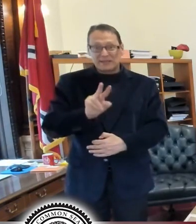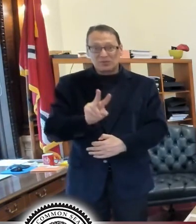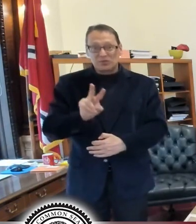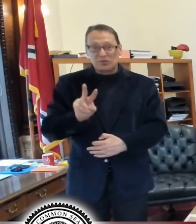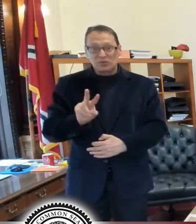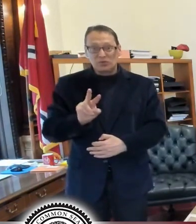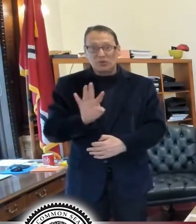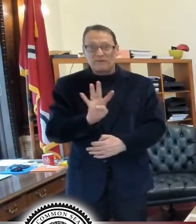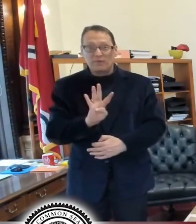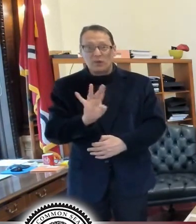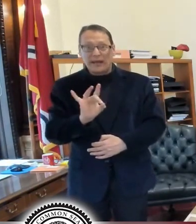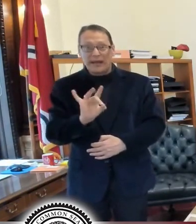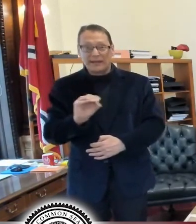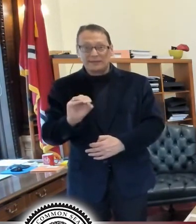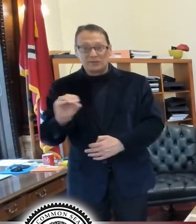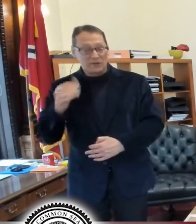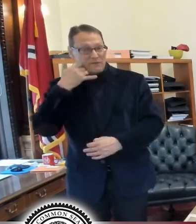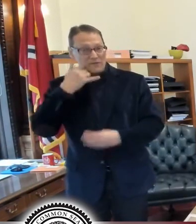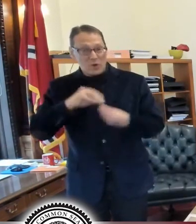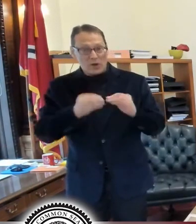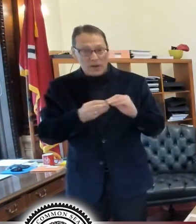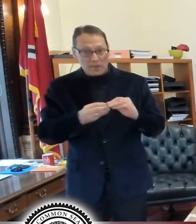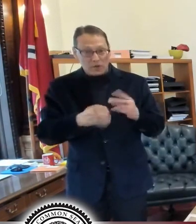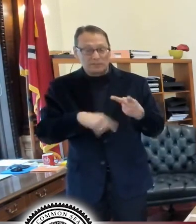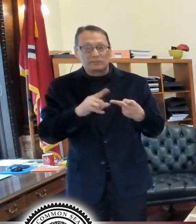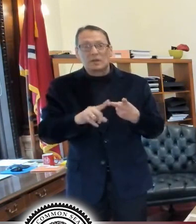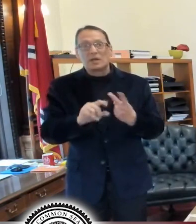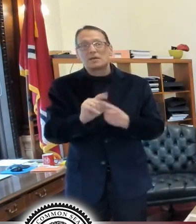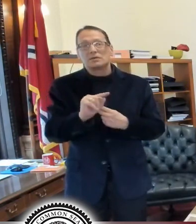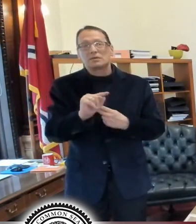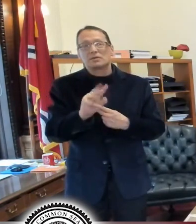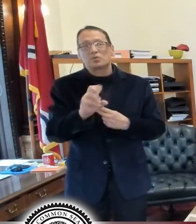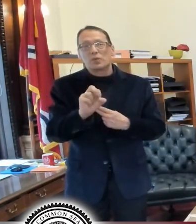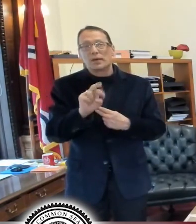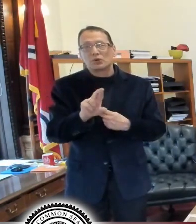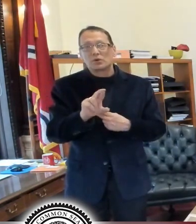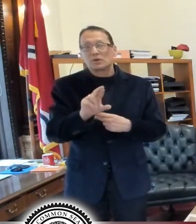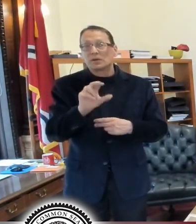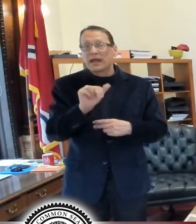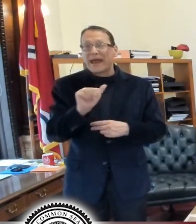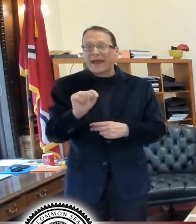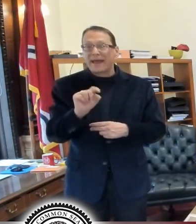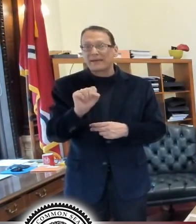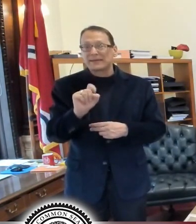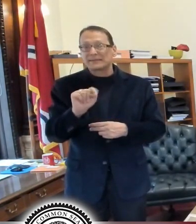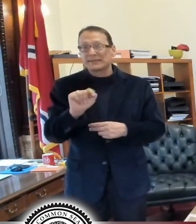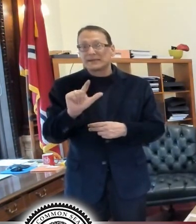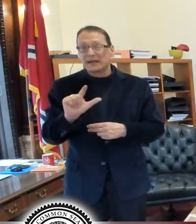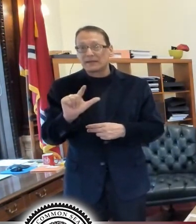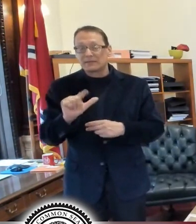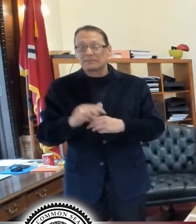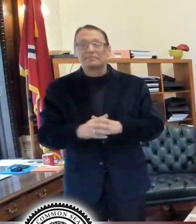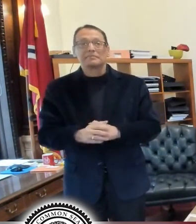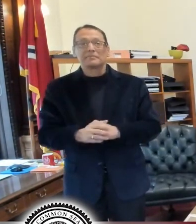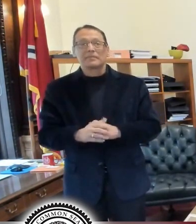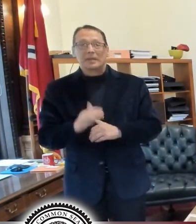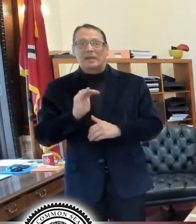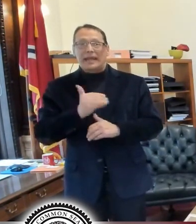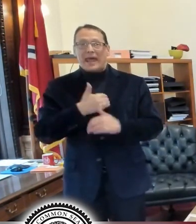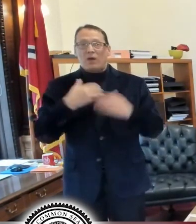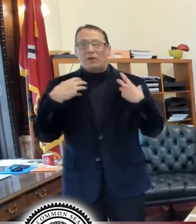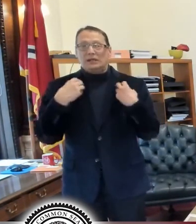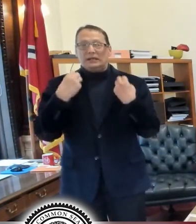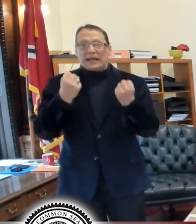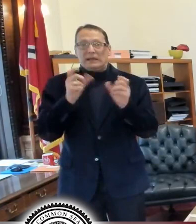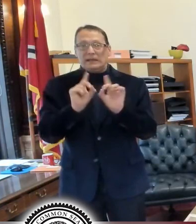or through Twitter at STLCSB or online reported three ways, our health department